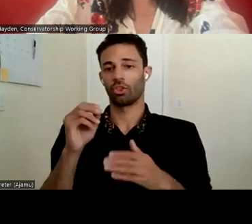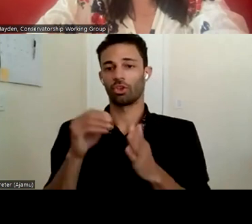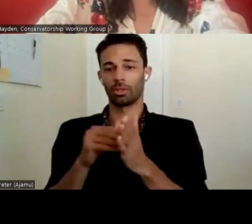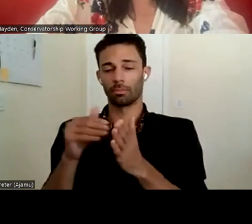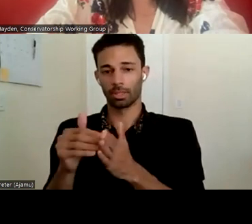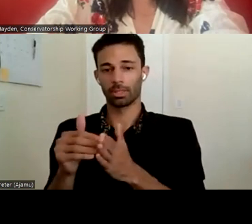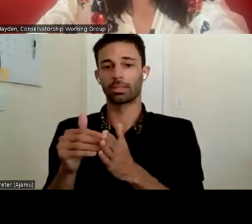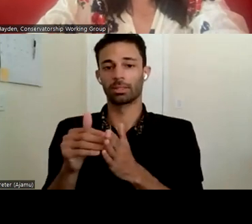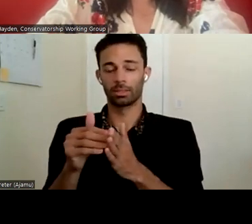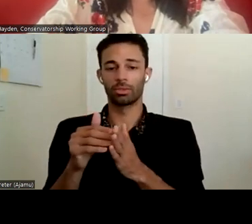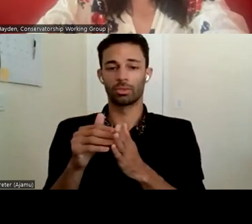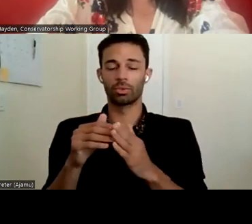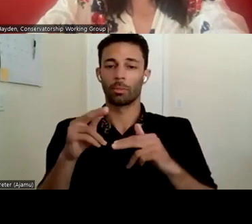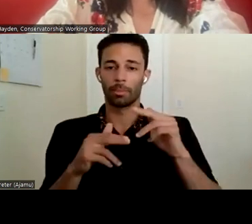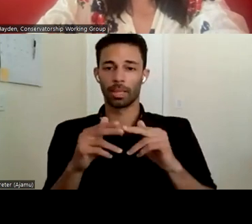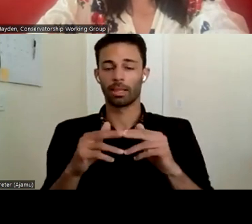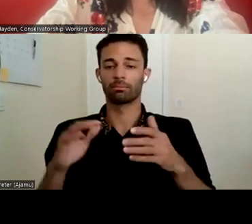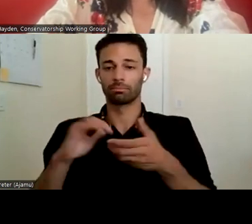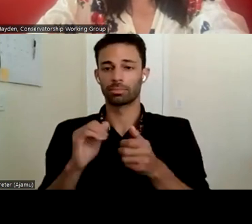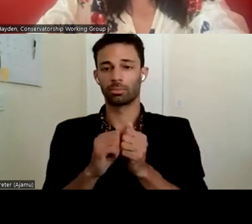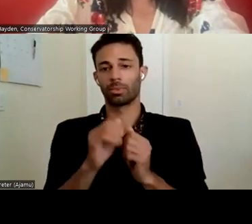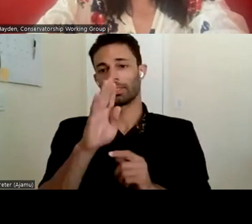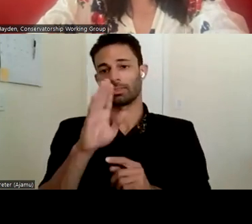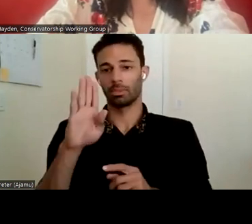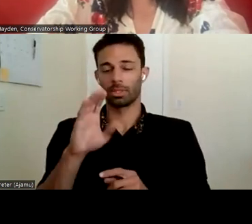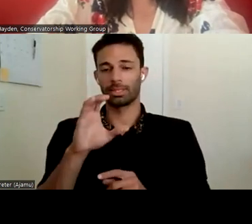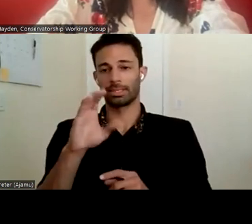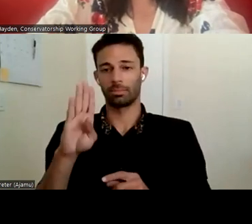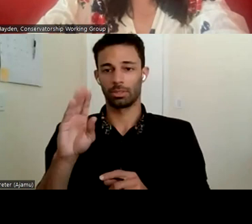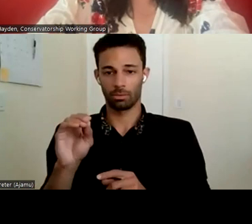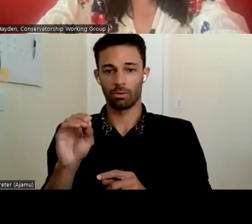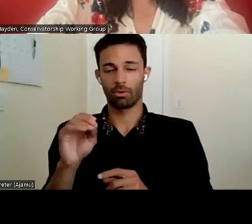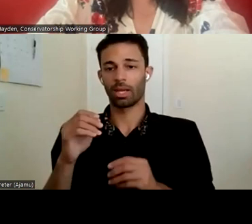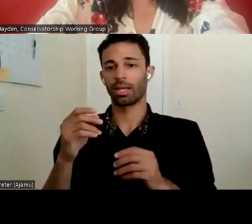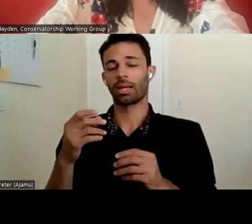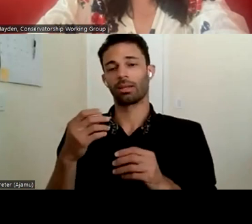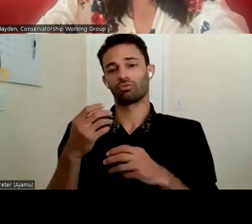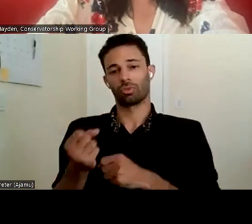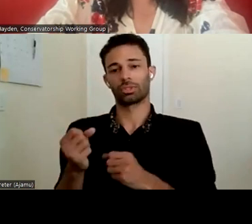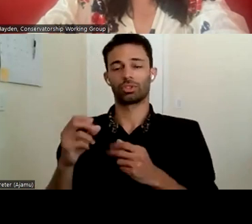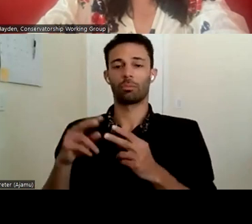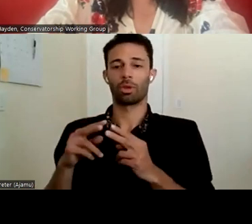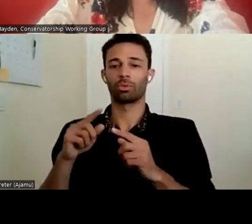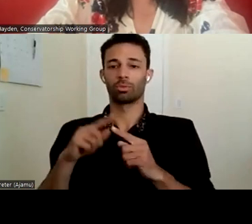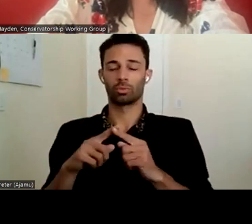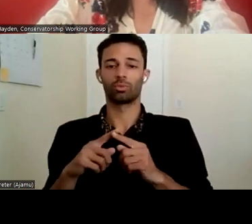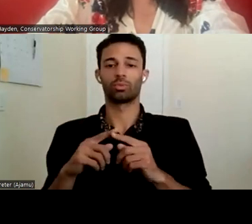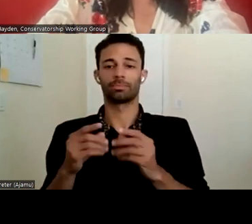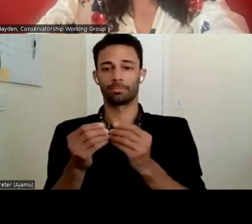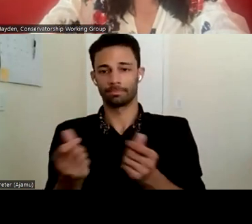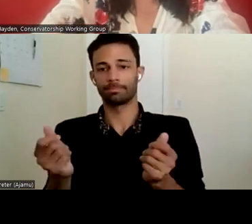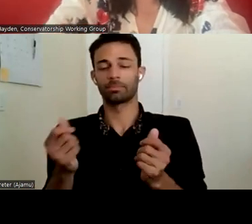with our local CBO trusted partners in culturally responsive approaches to addressing older adult behavioral health